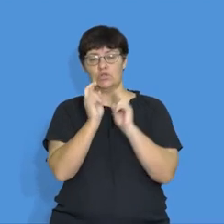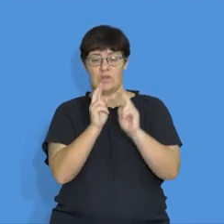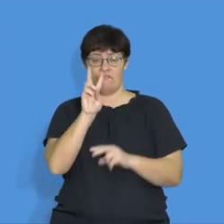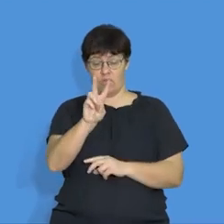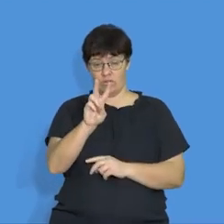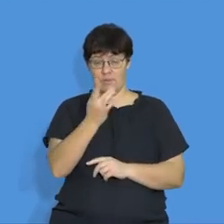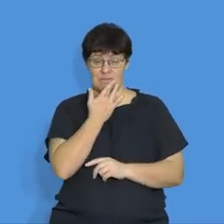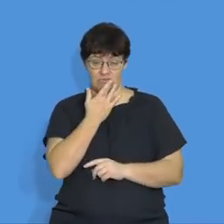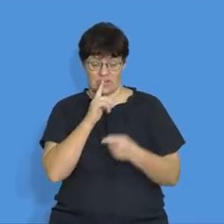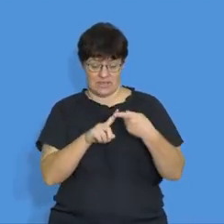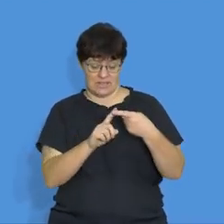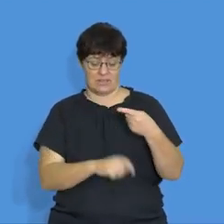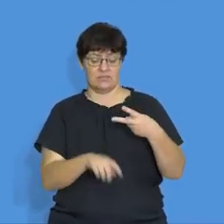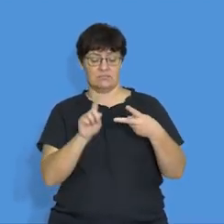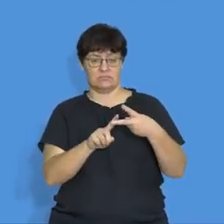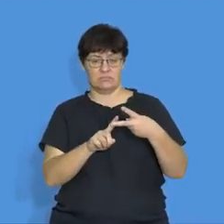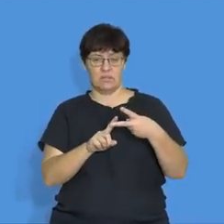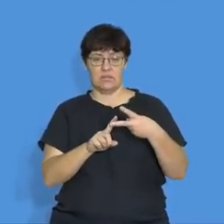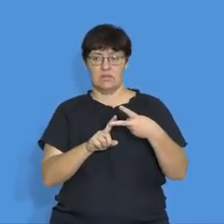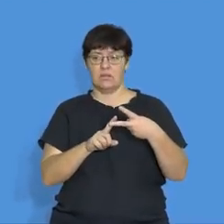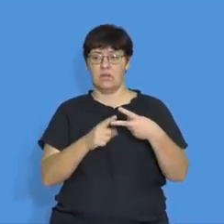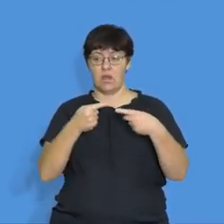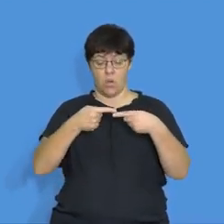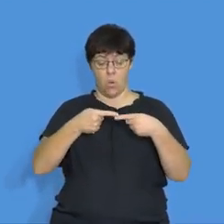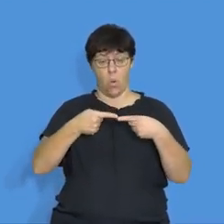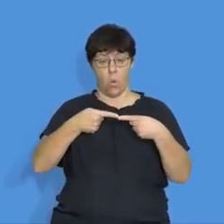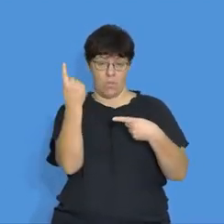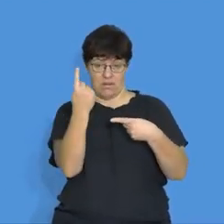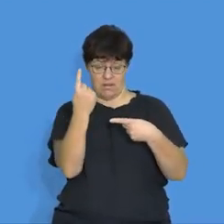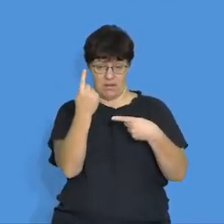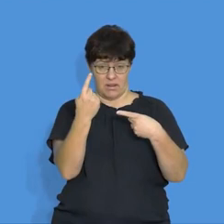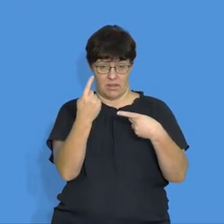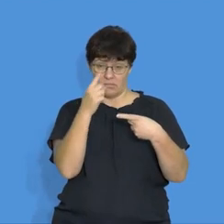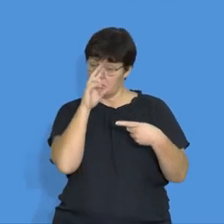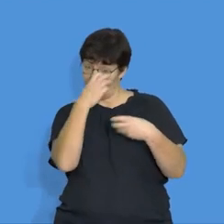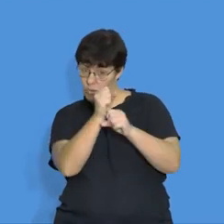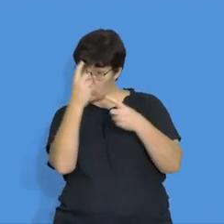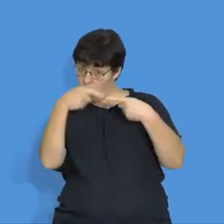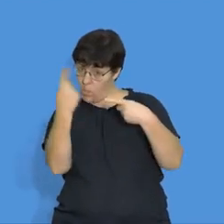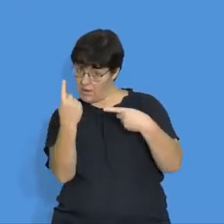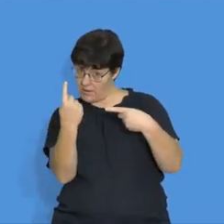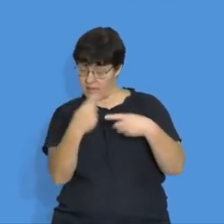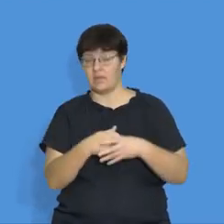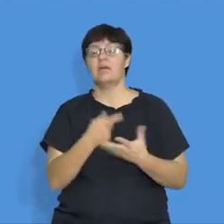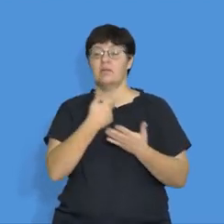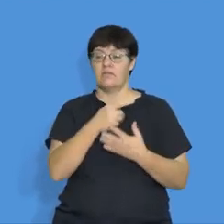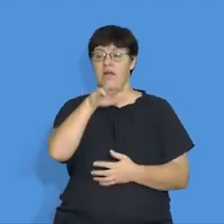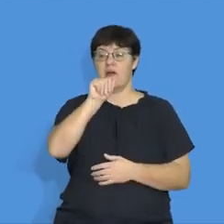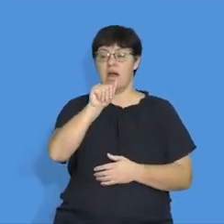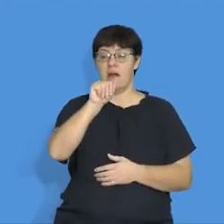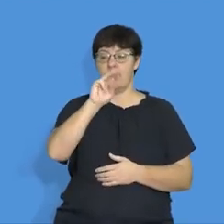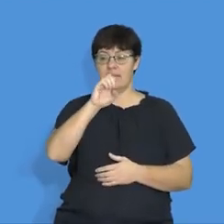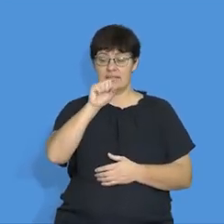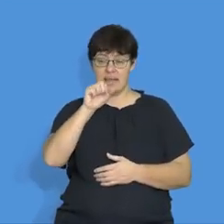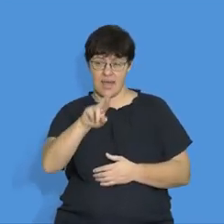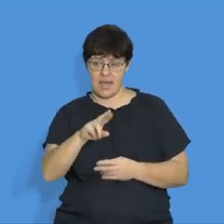We'll also have an open switch. Pay attention to that open switch, right? Also, we'll need an ammeter as well as a voltmeter.